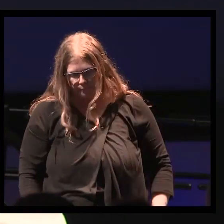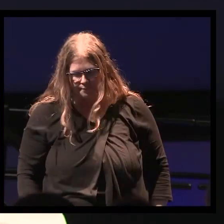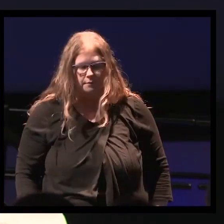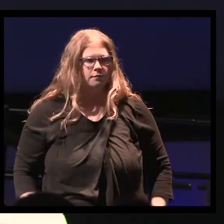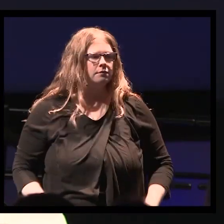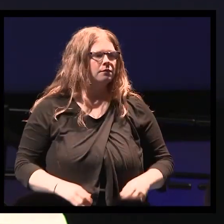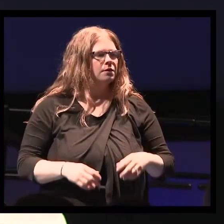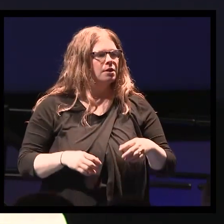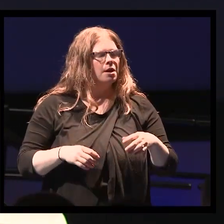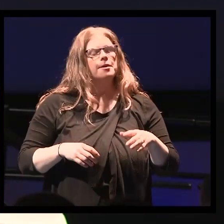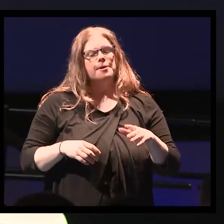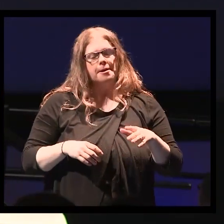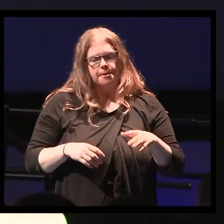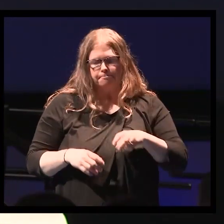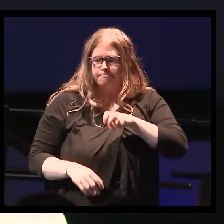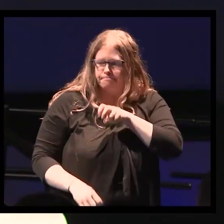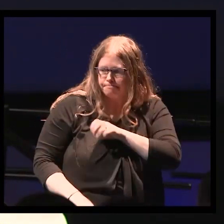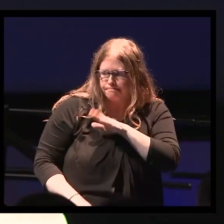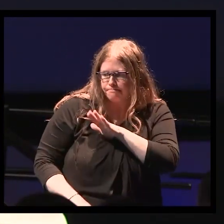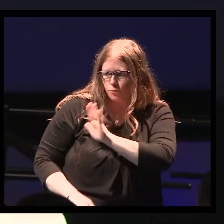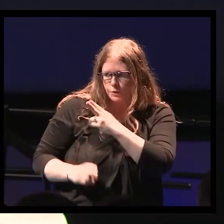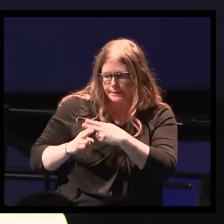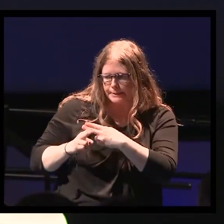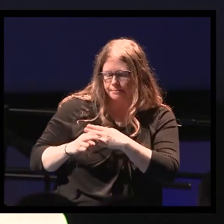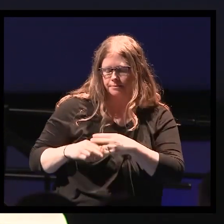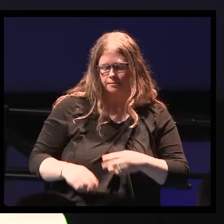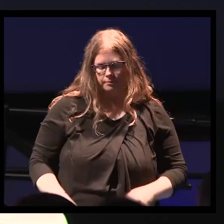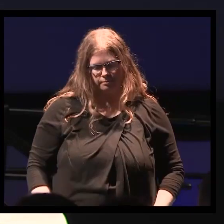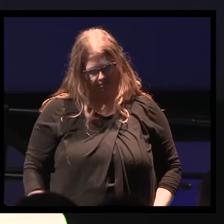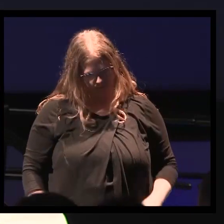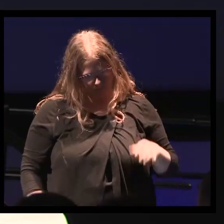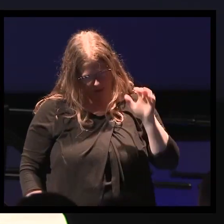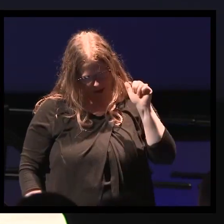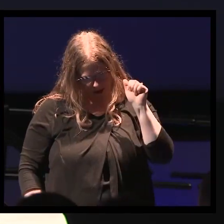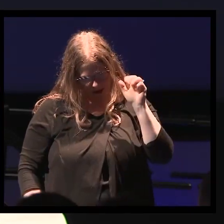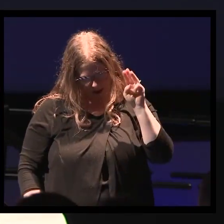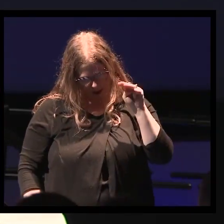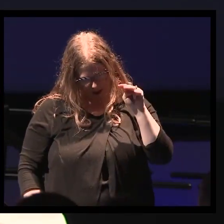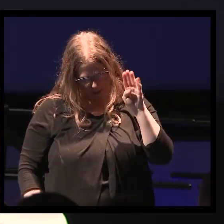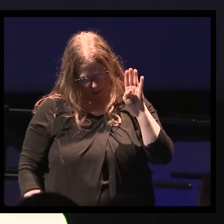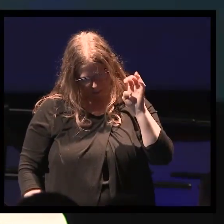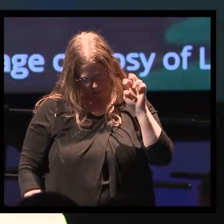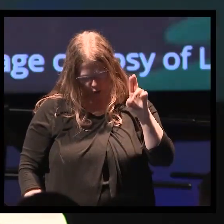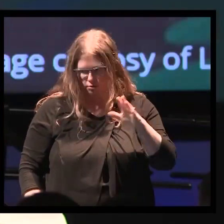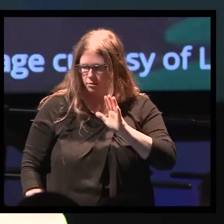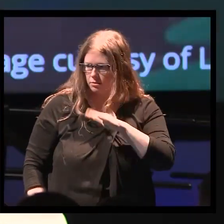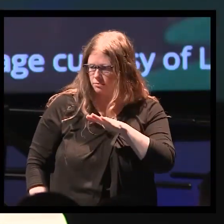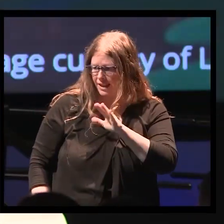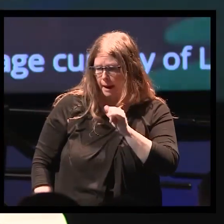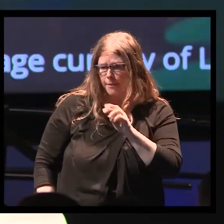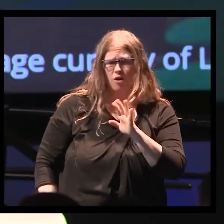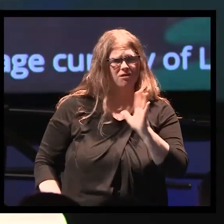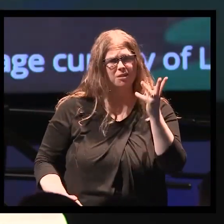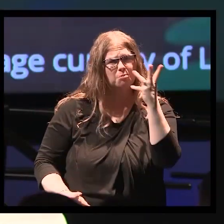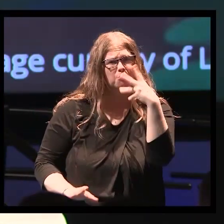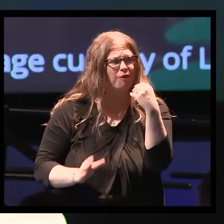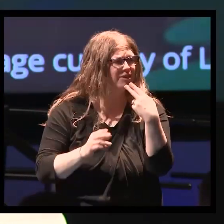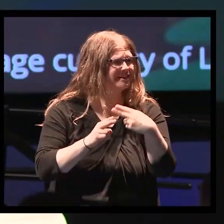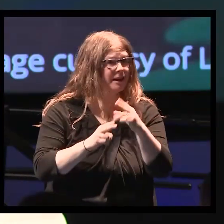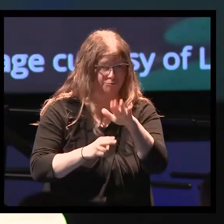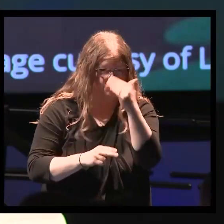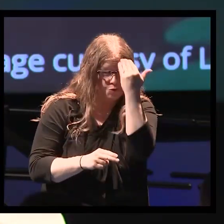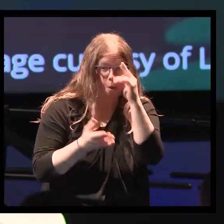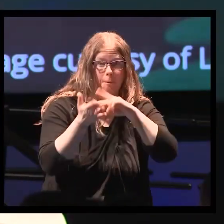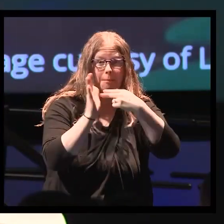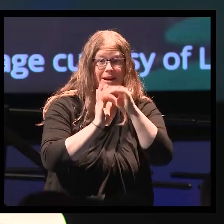I sat down and asked her what her name was. She told me her name was Amber. I said to her, Amber, that's a beautiful name, do you know